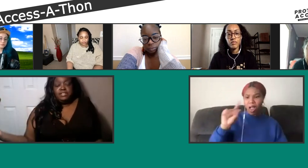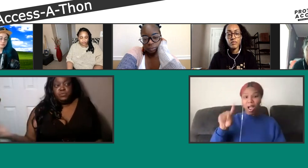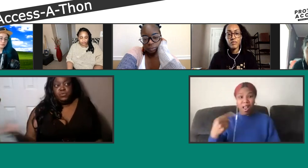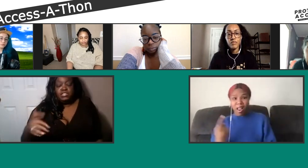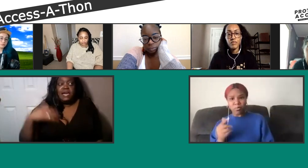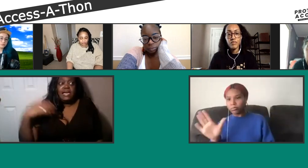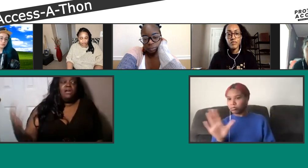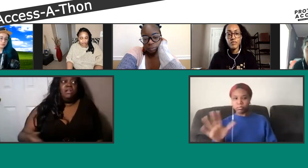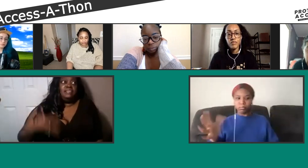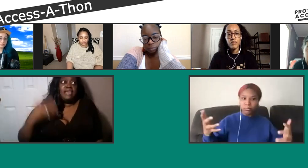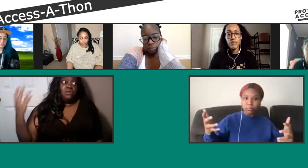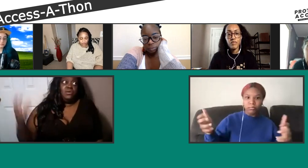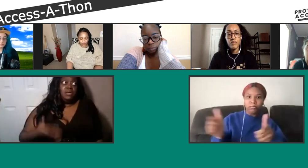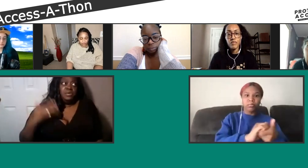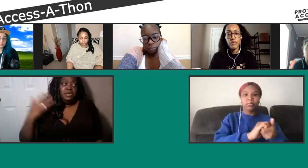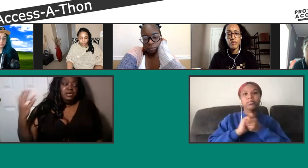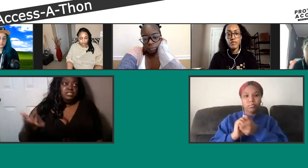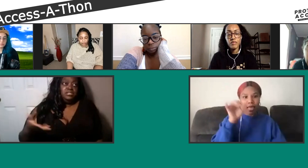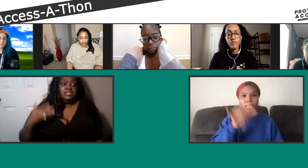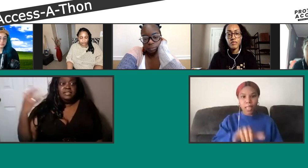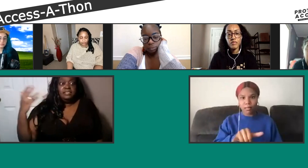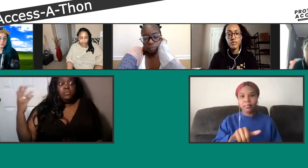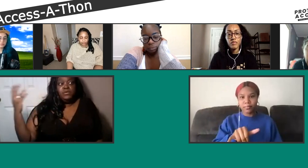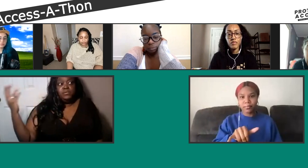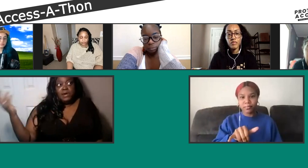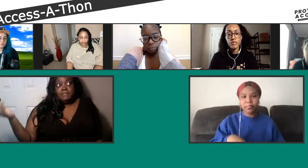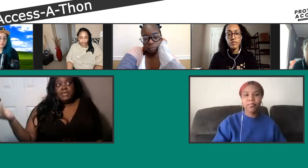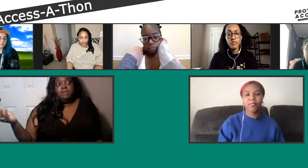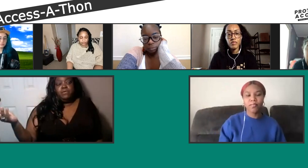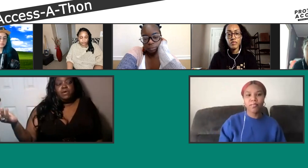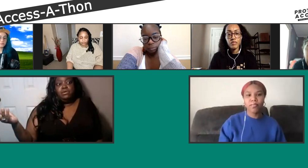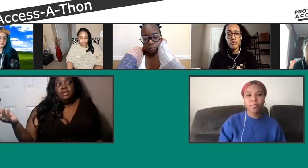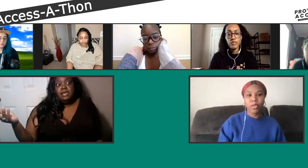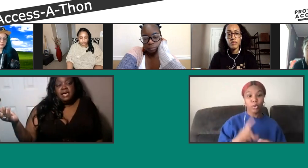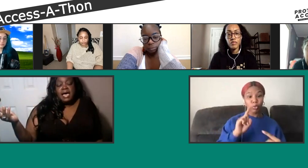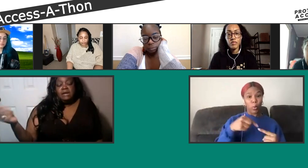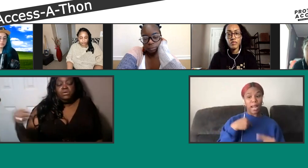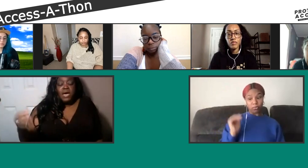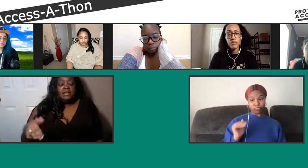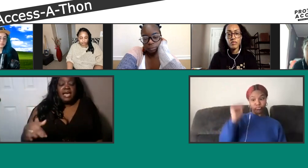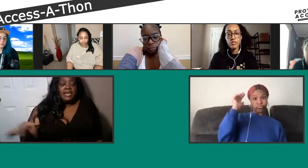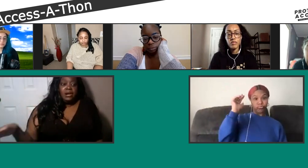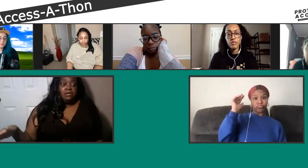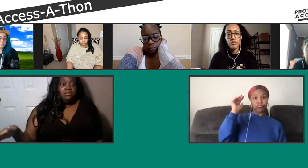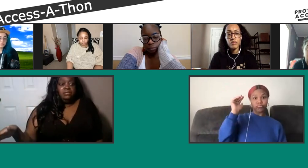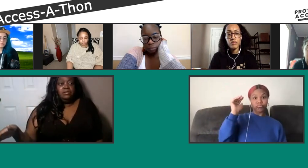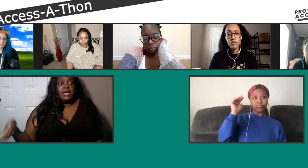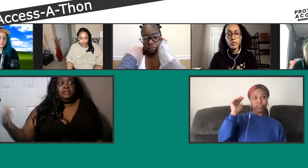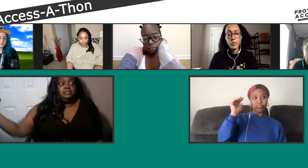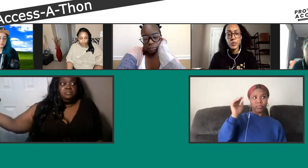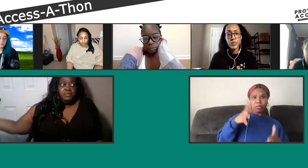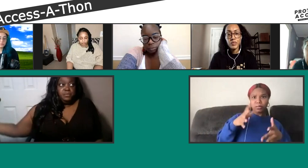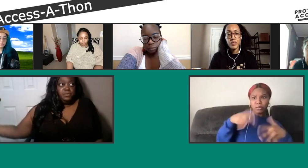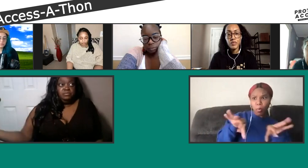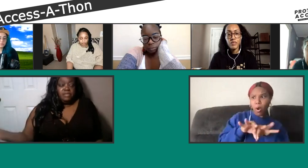family is important. So I got all of that growing up to the extent that when I became grown, I don't know how to not care about